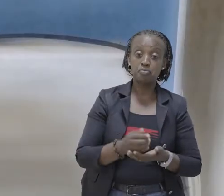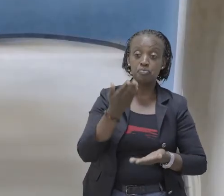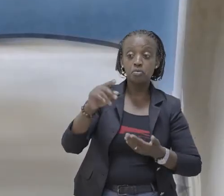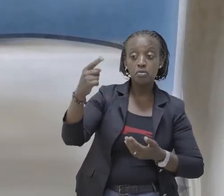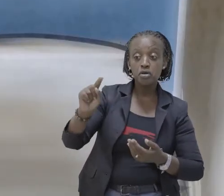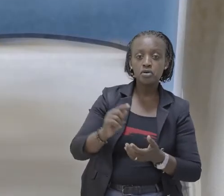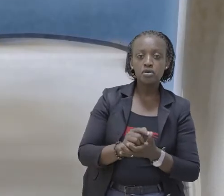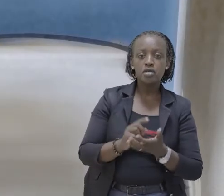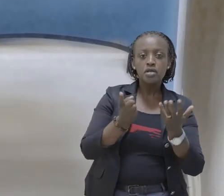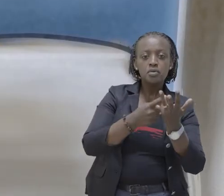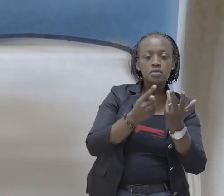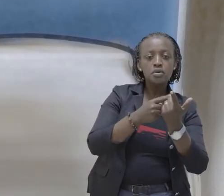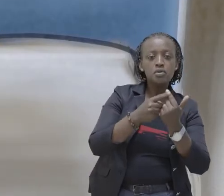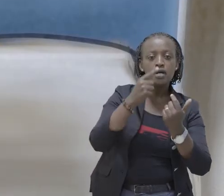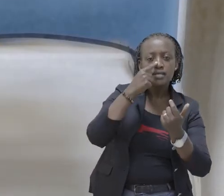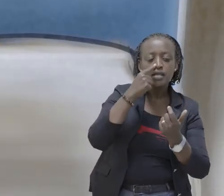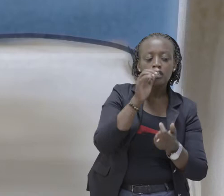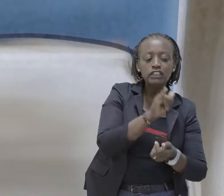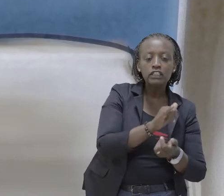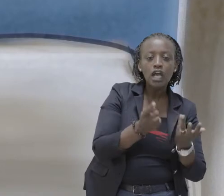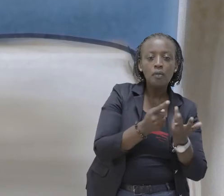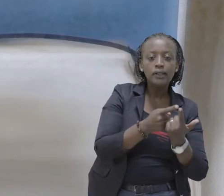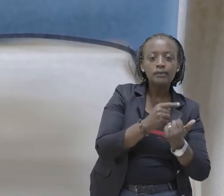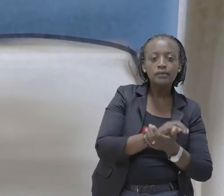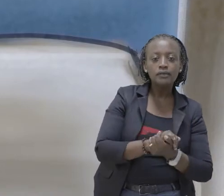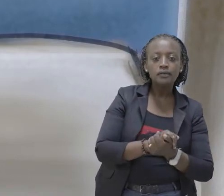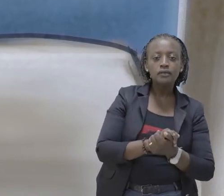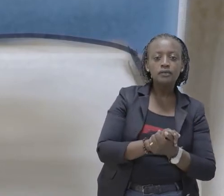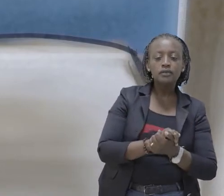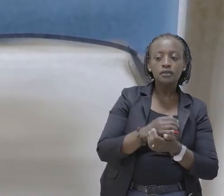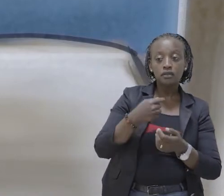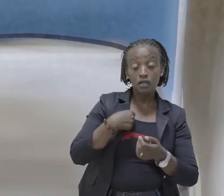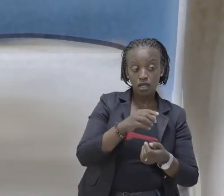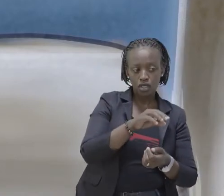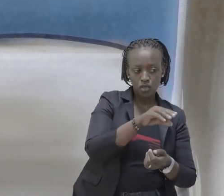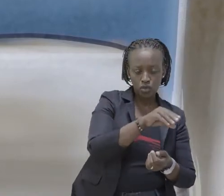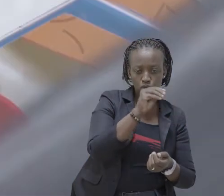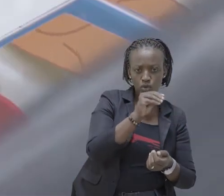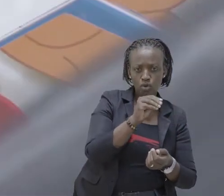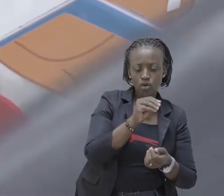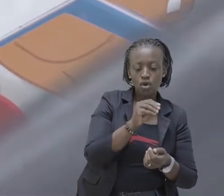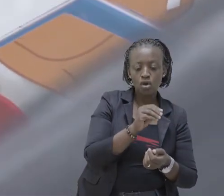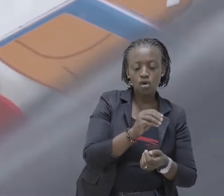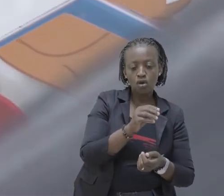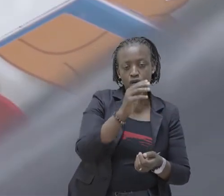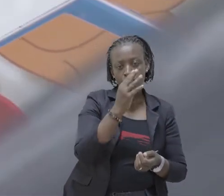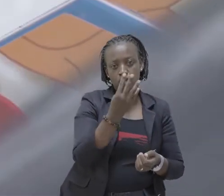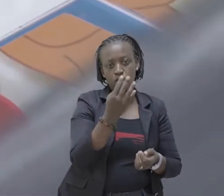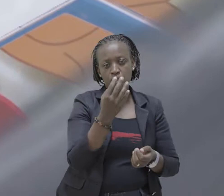Let me count how many tomatoes are remaining I took 4